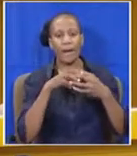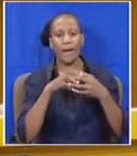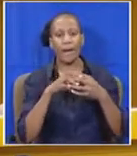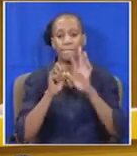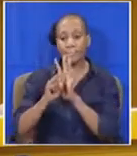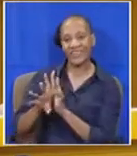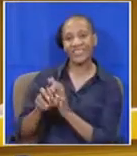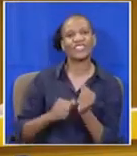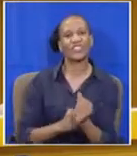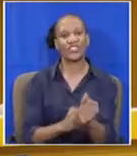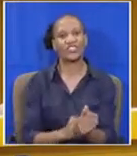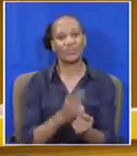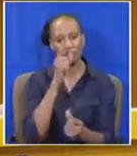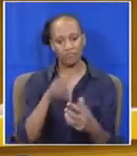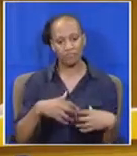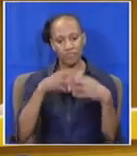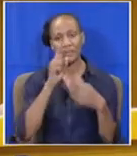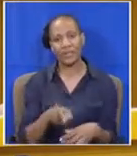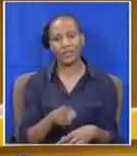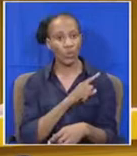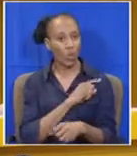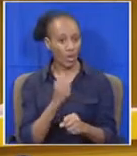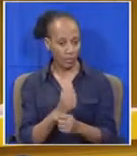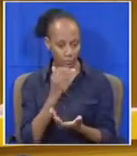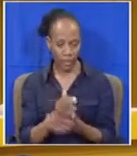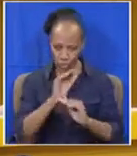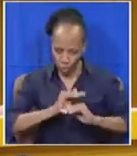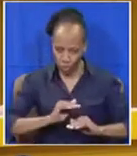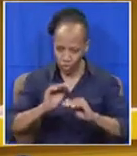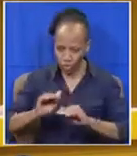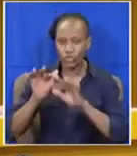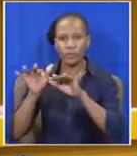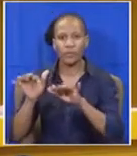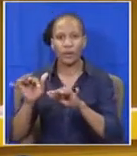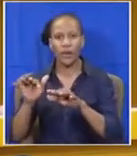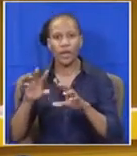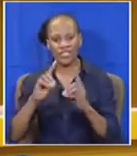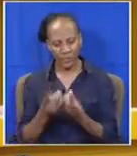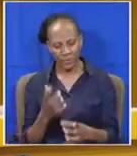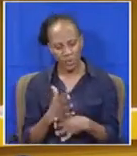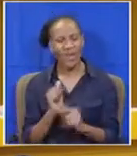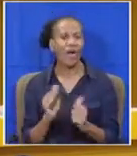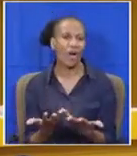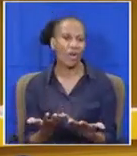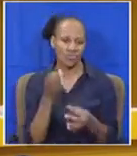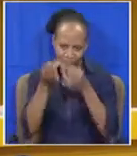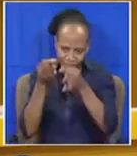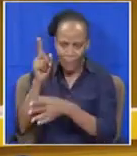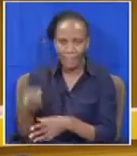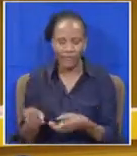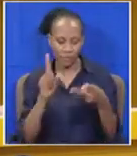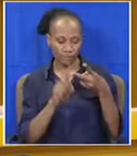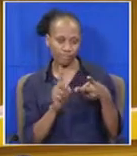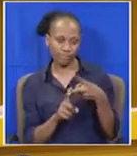so as to intensify awareness about services offered by the department. Secondly,